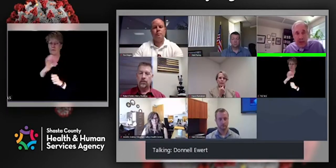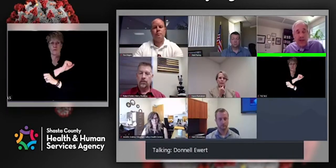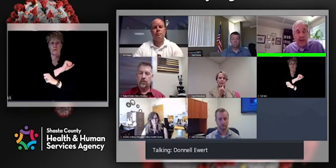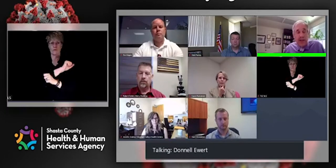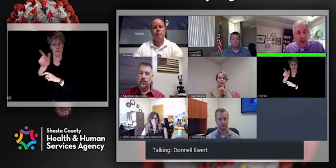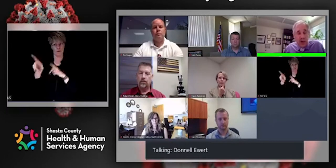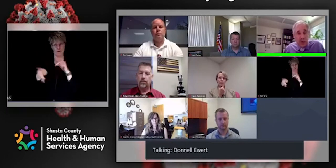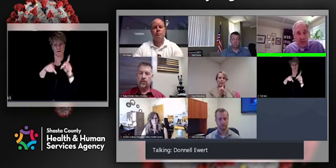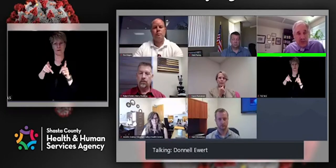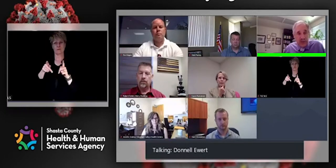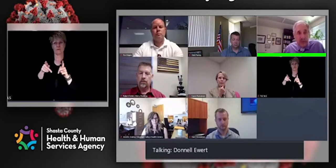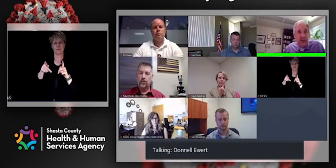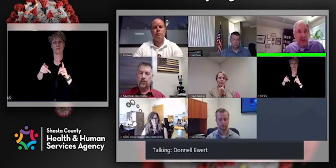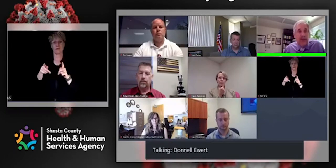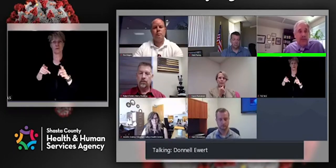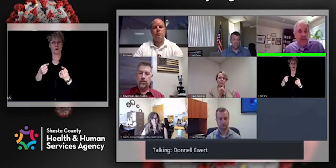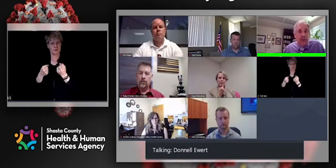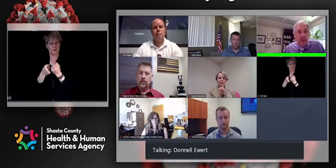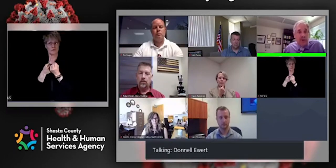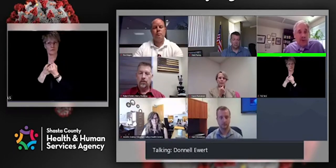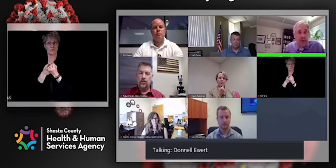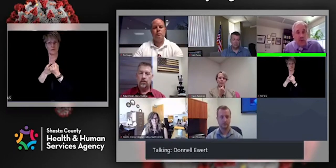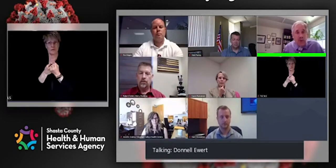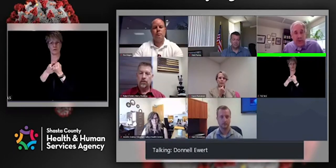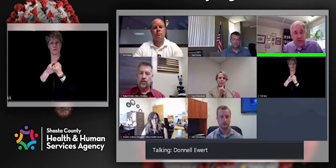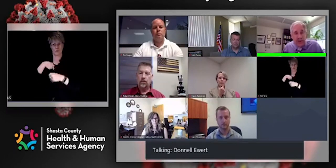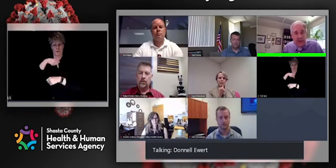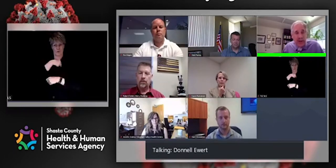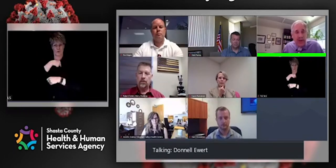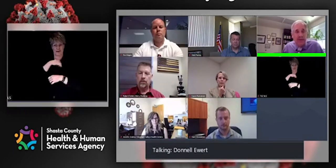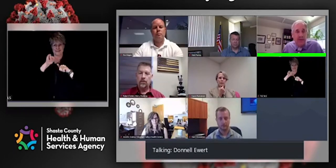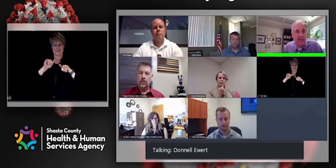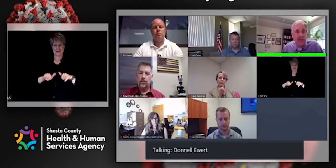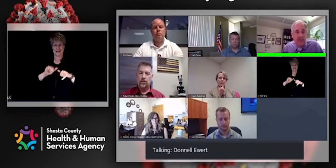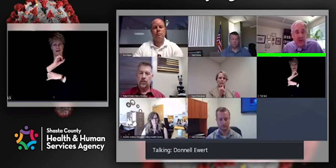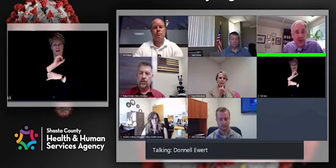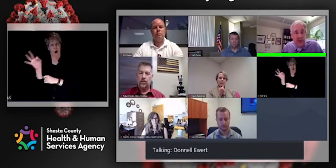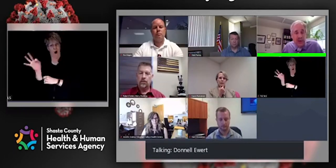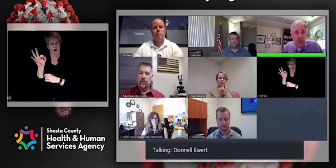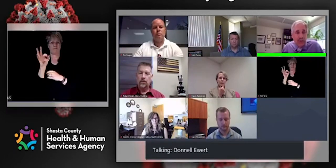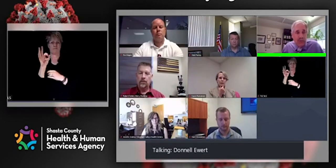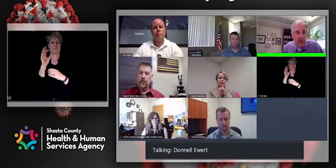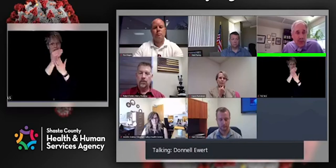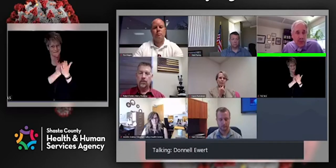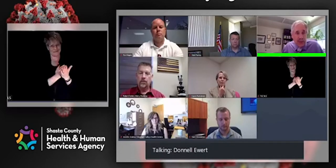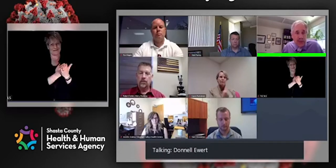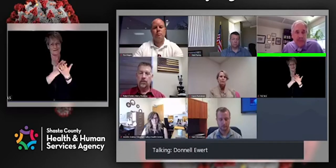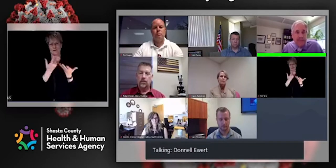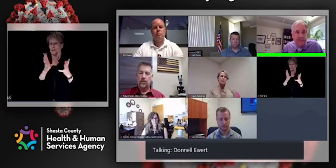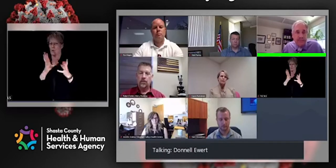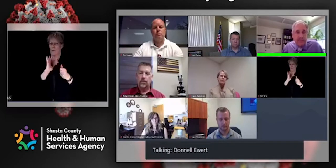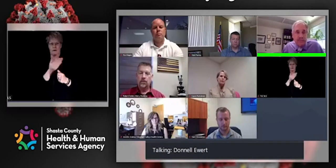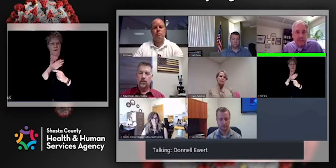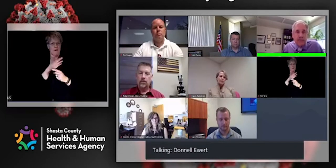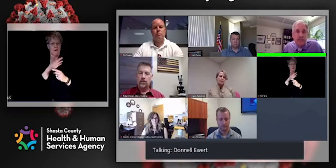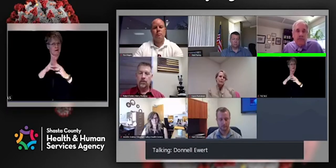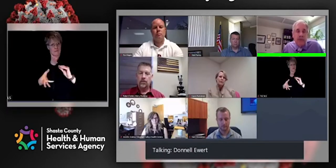can do so by staying home when they're sick, wearing a face mask or face covering when in public.